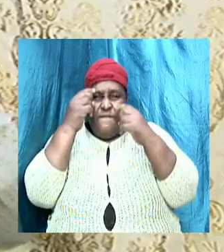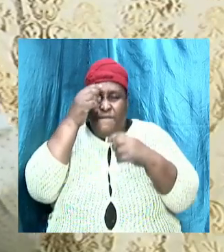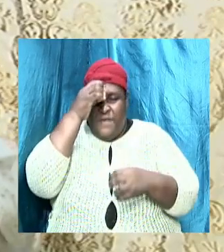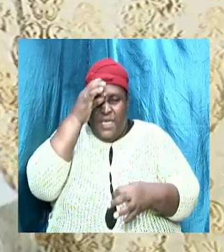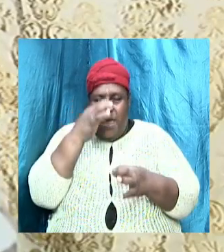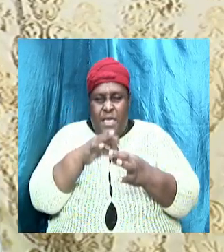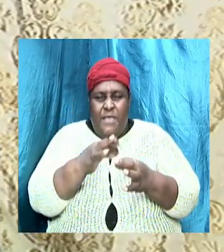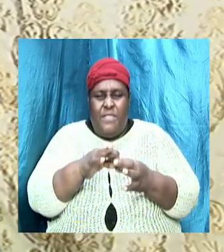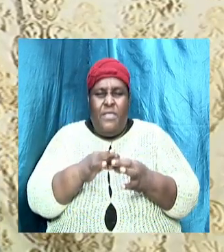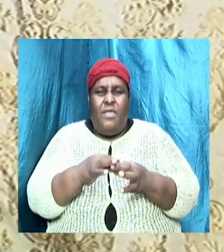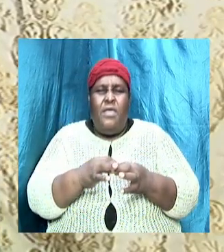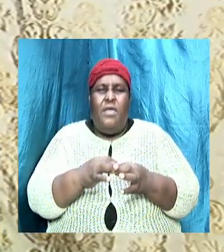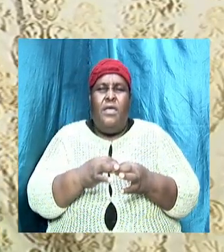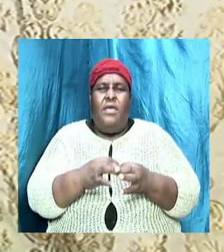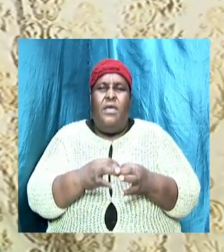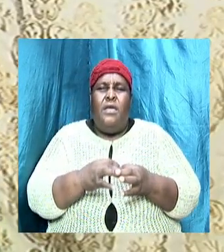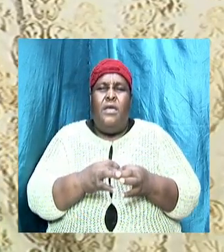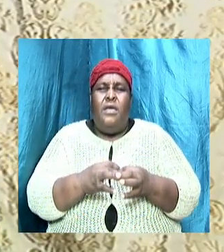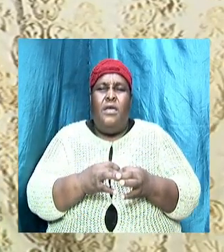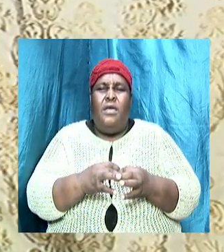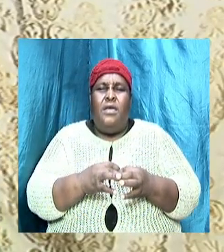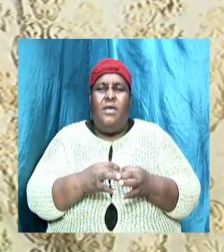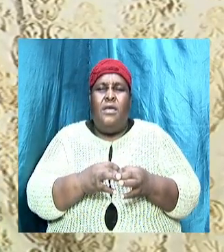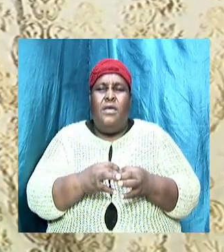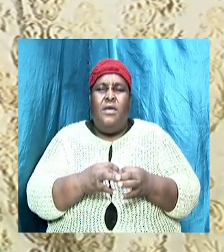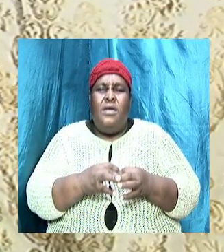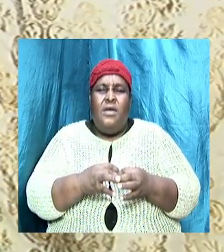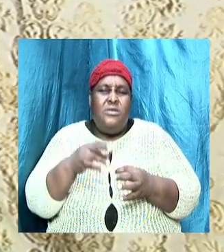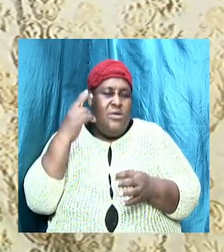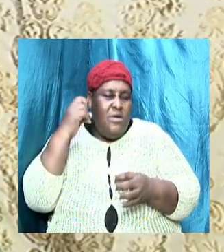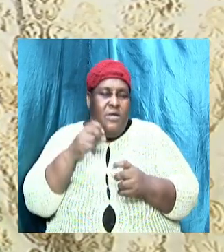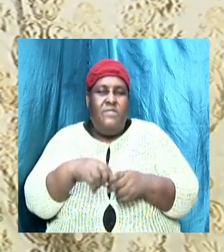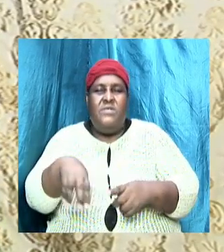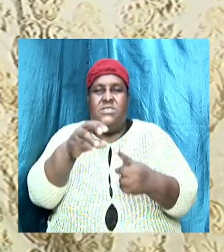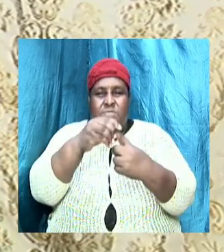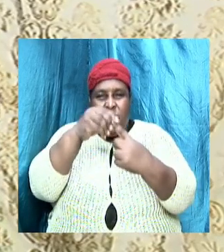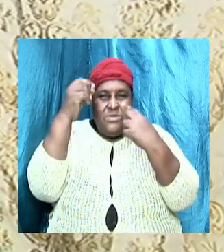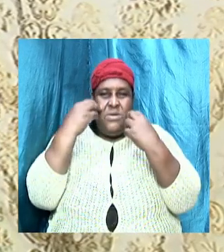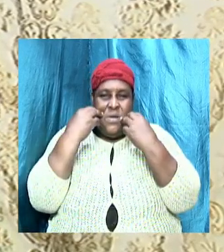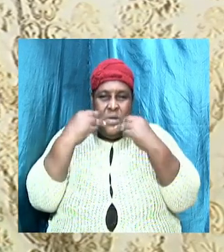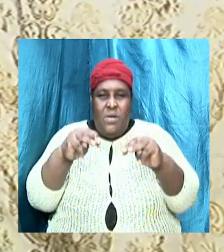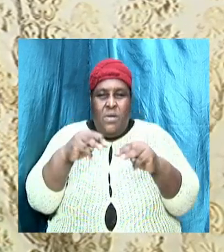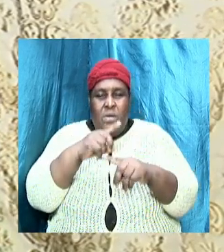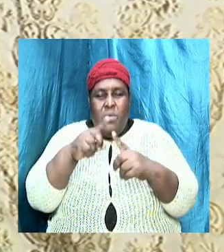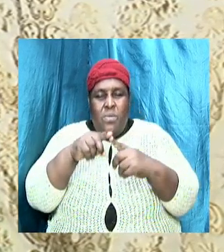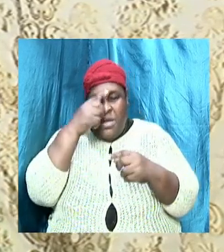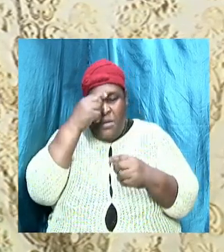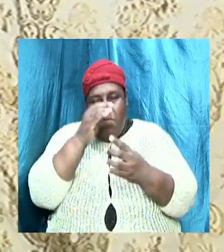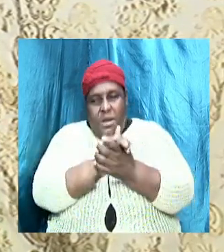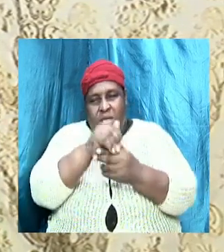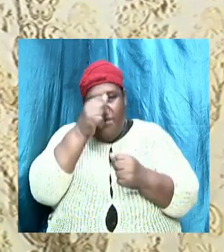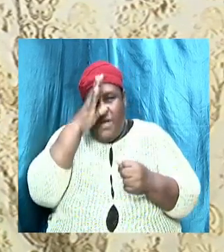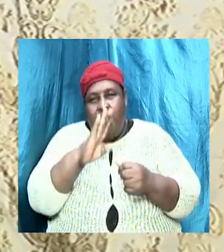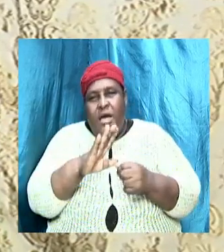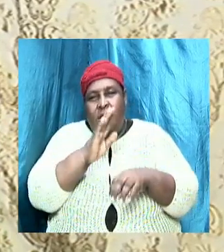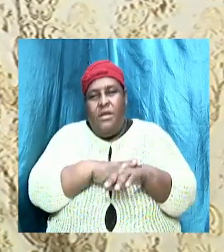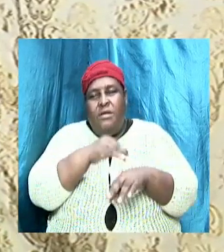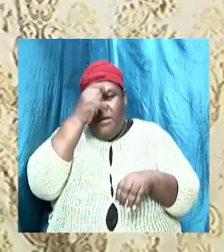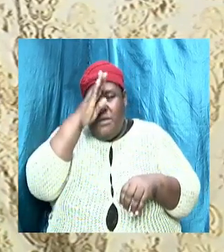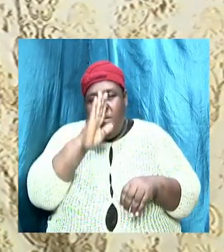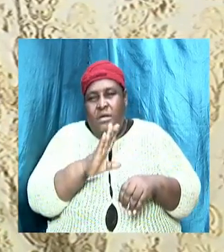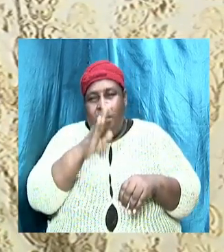on a specific message. So when we believe God and we believe on Him